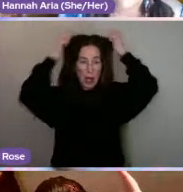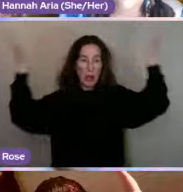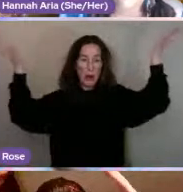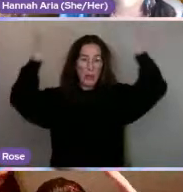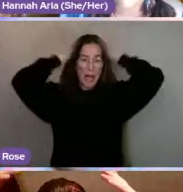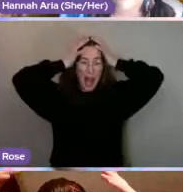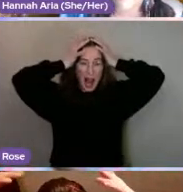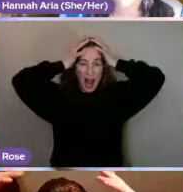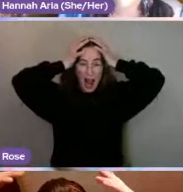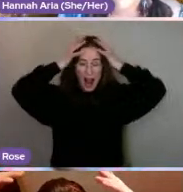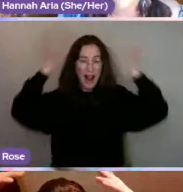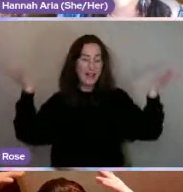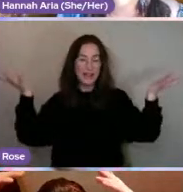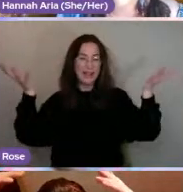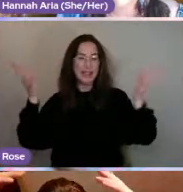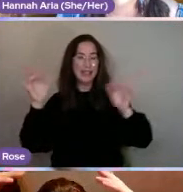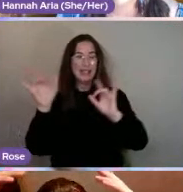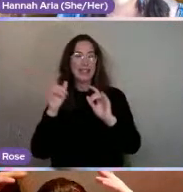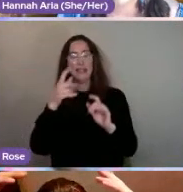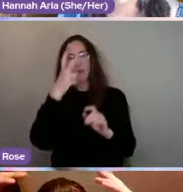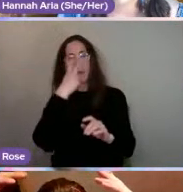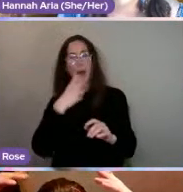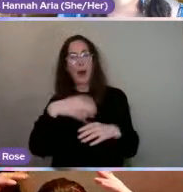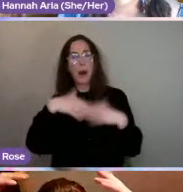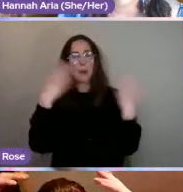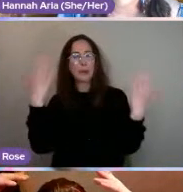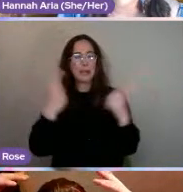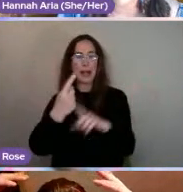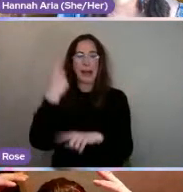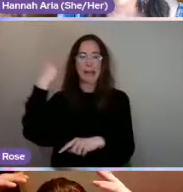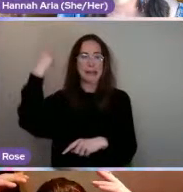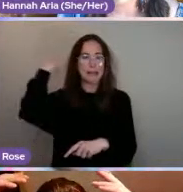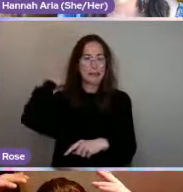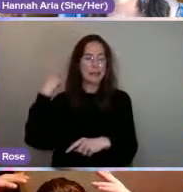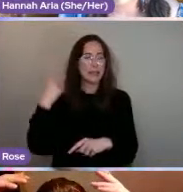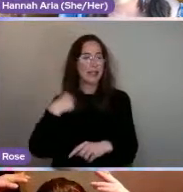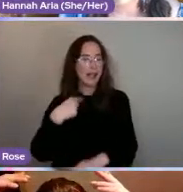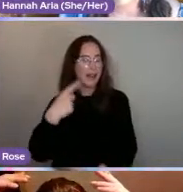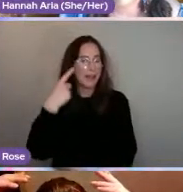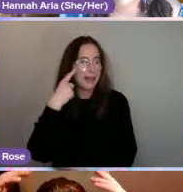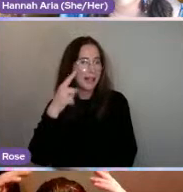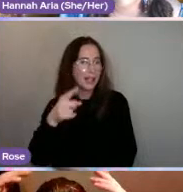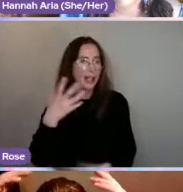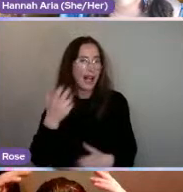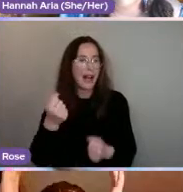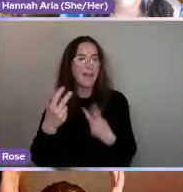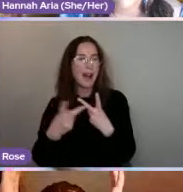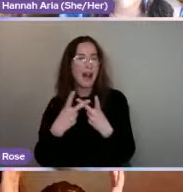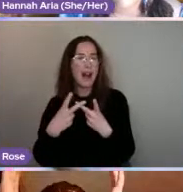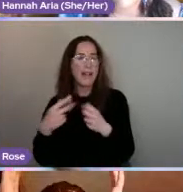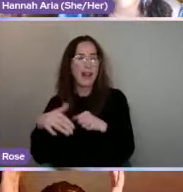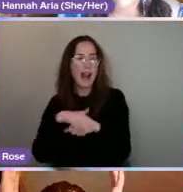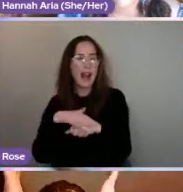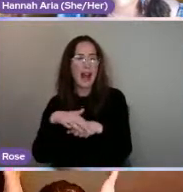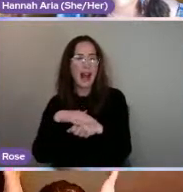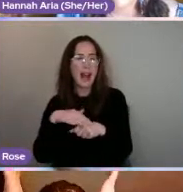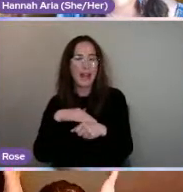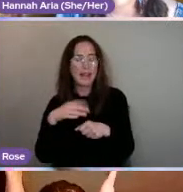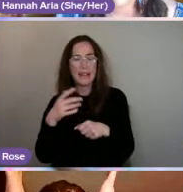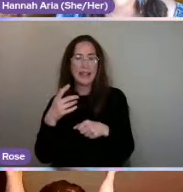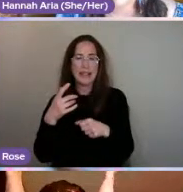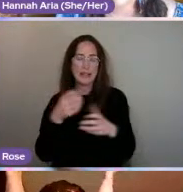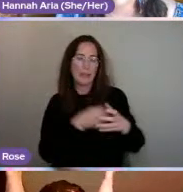head. Because in the old days, you've got, I think it's another ethnic minority. They carried the